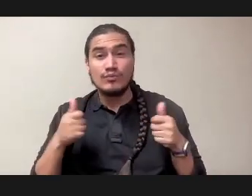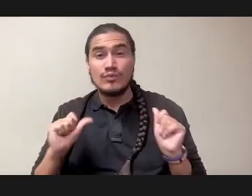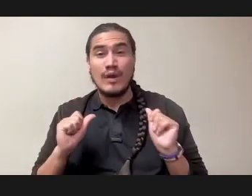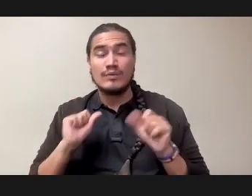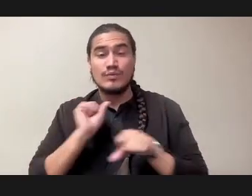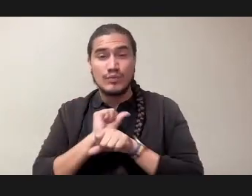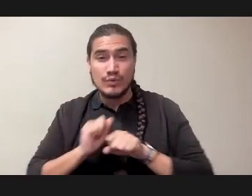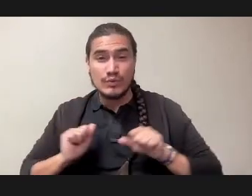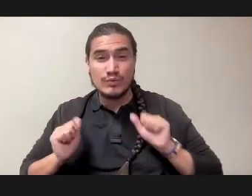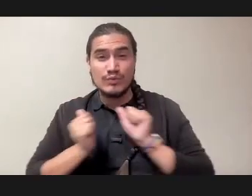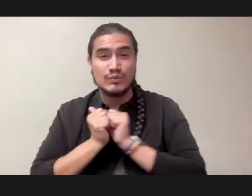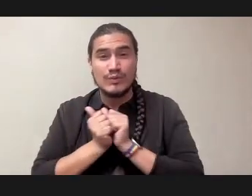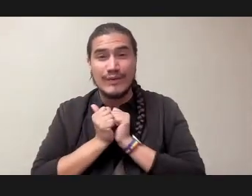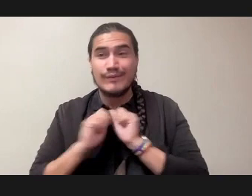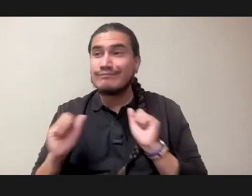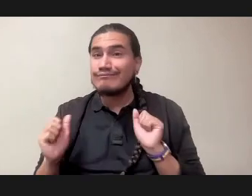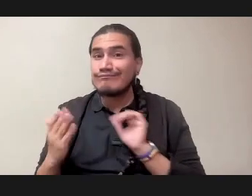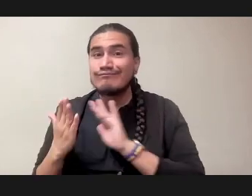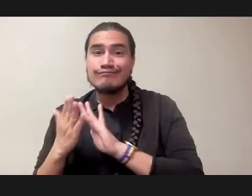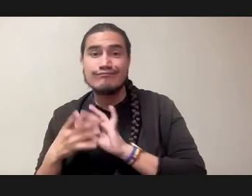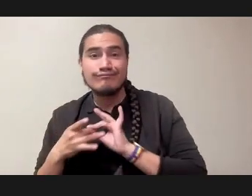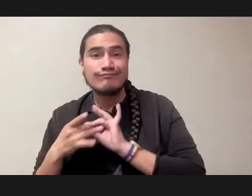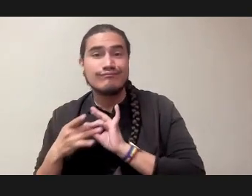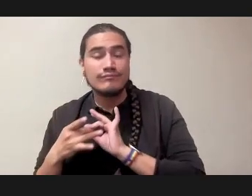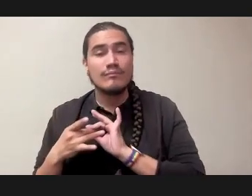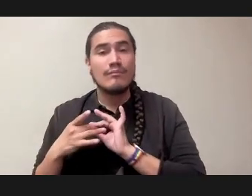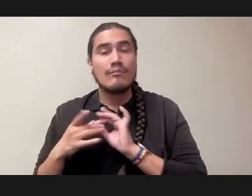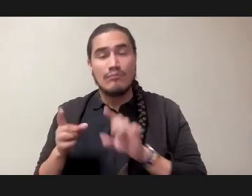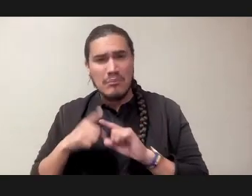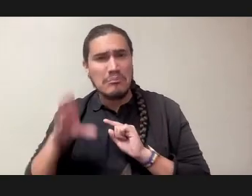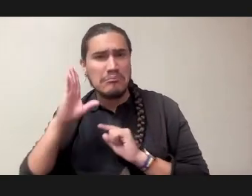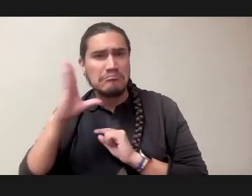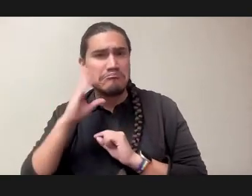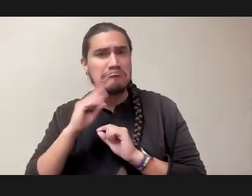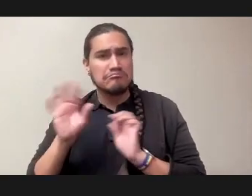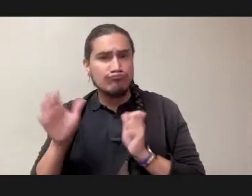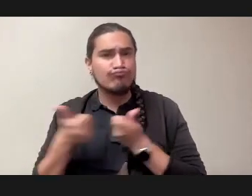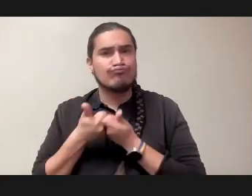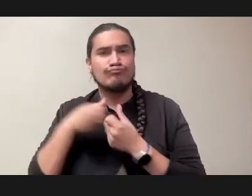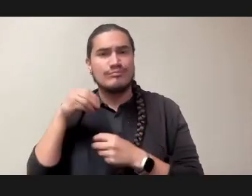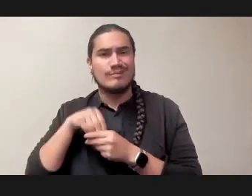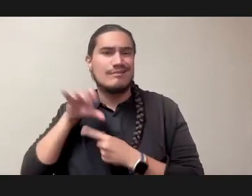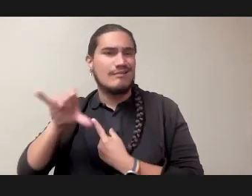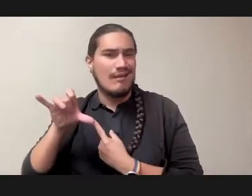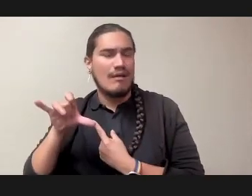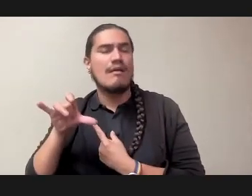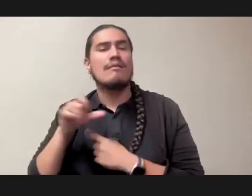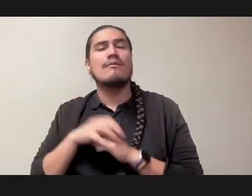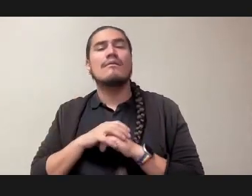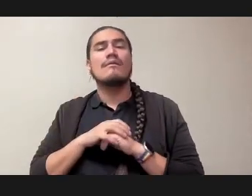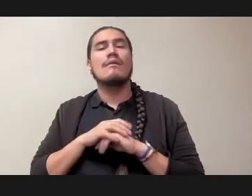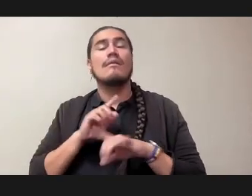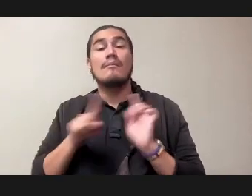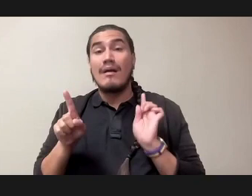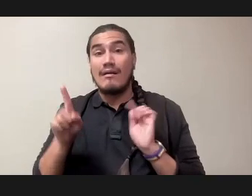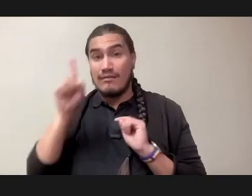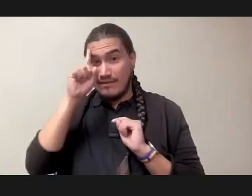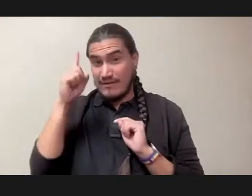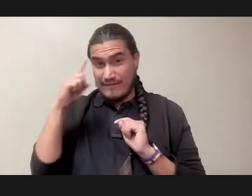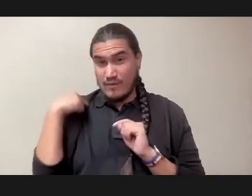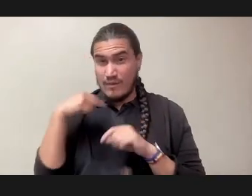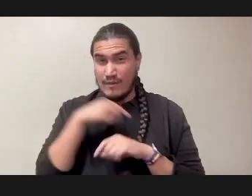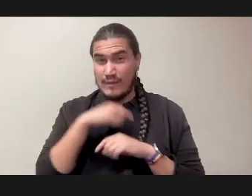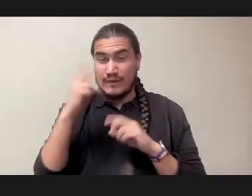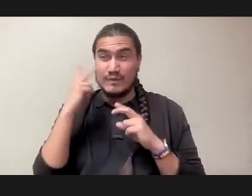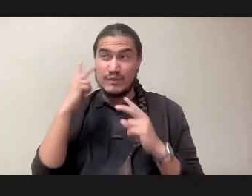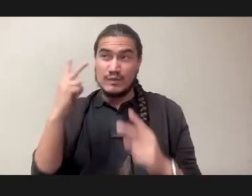things that come up that separate people, but I think taking the long view, I think our ancestors were